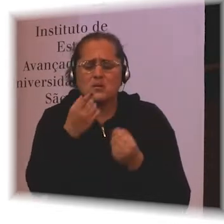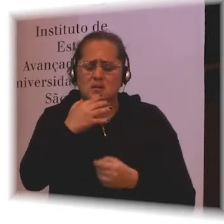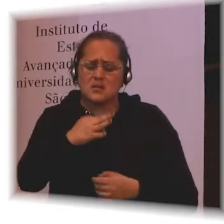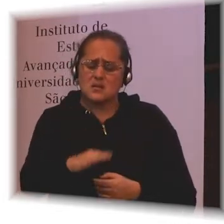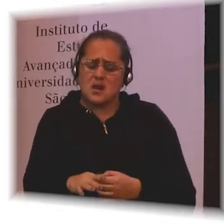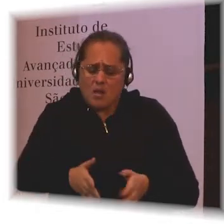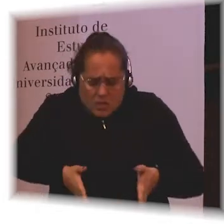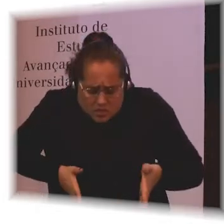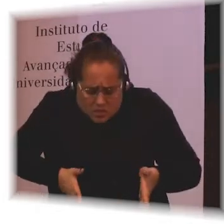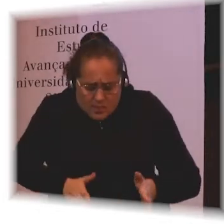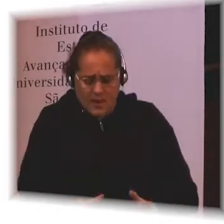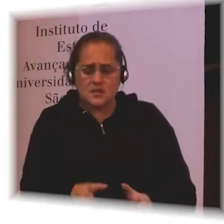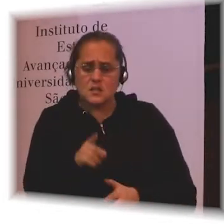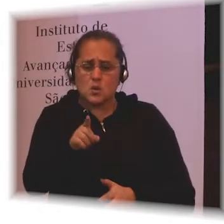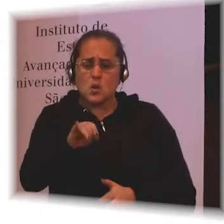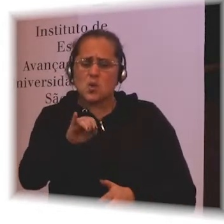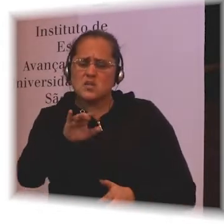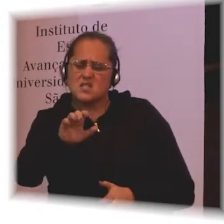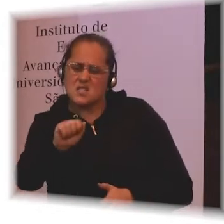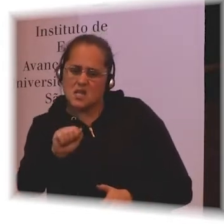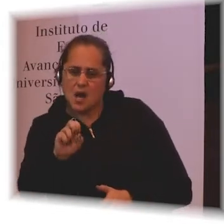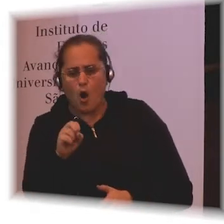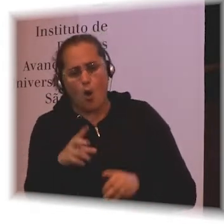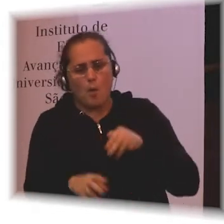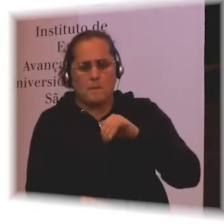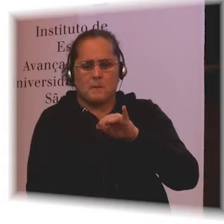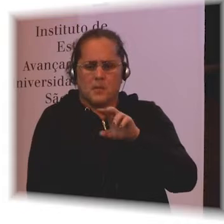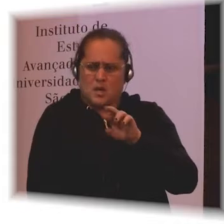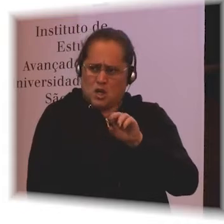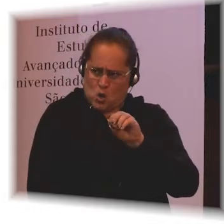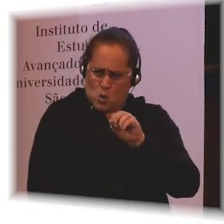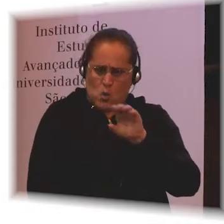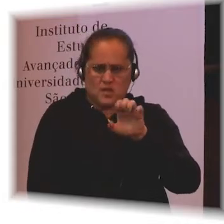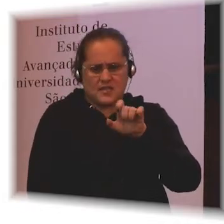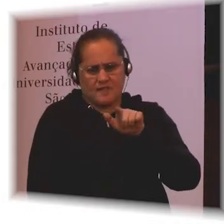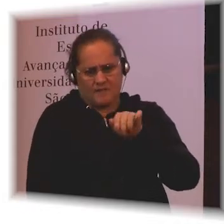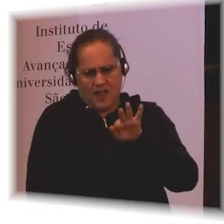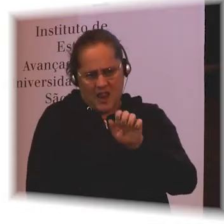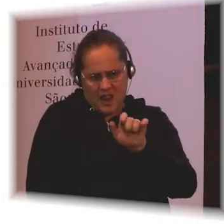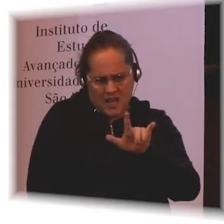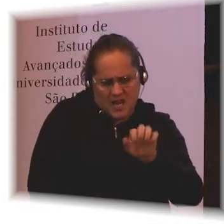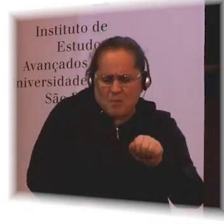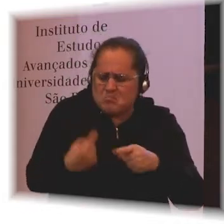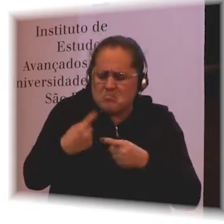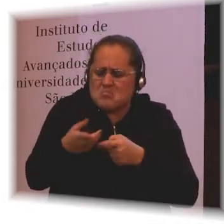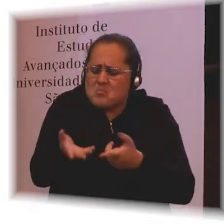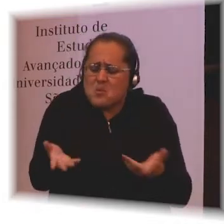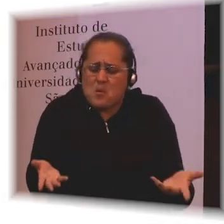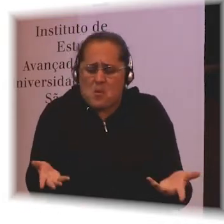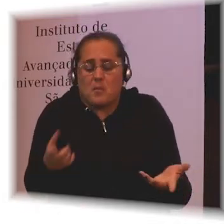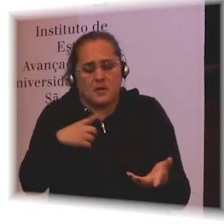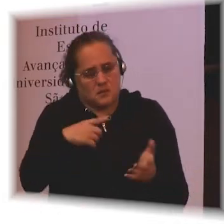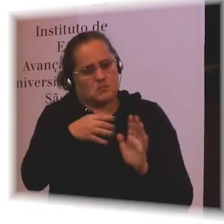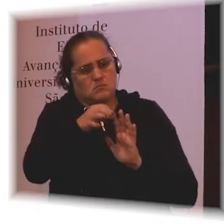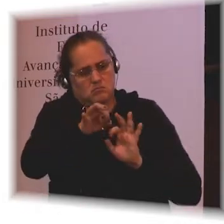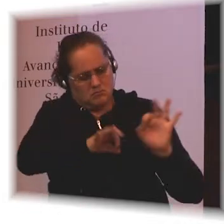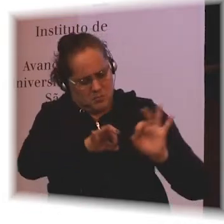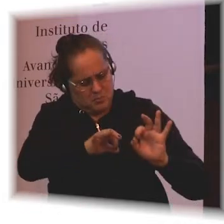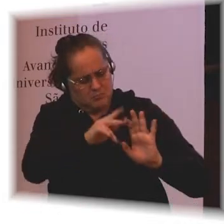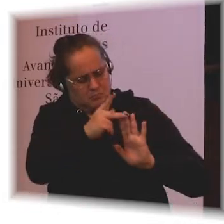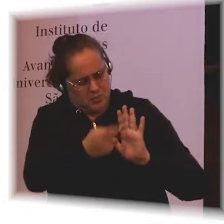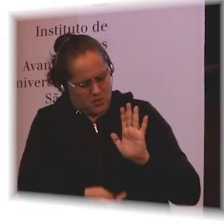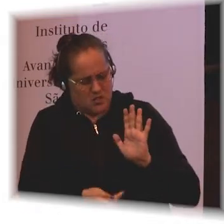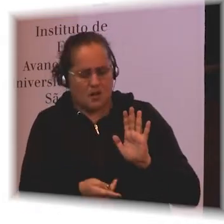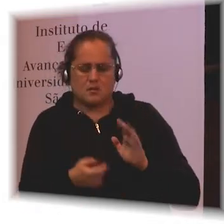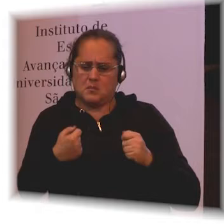And we've kind of been thinking about it like a ripple. So this stone lands that is that the baby is born. And that